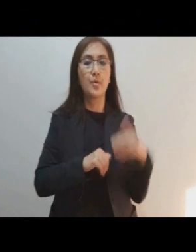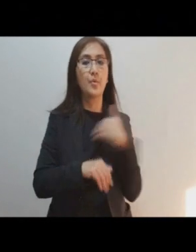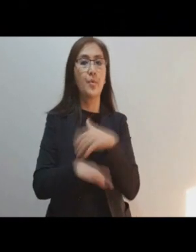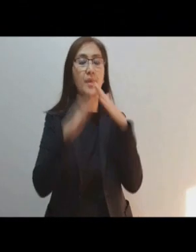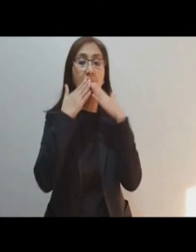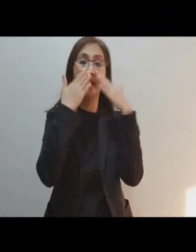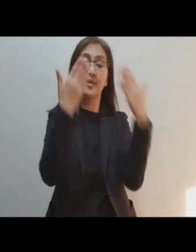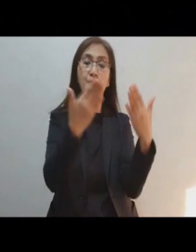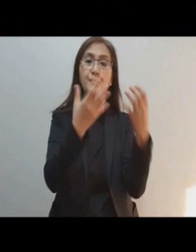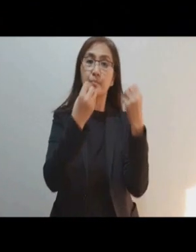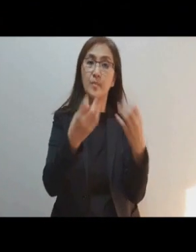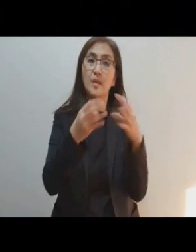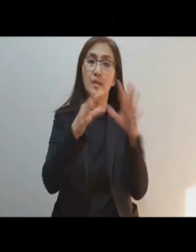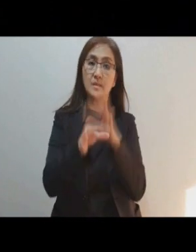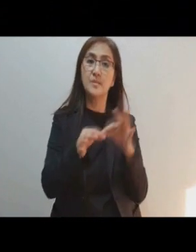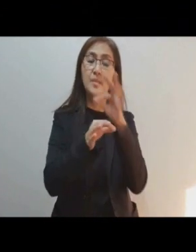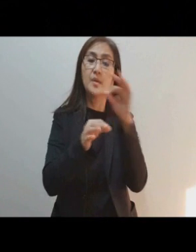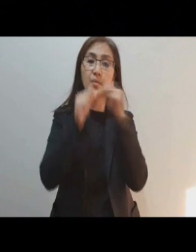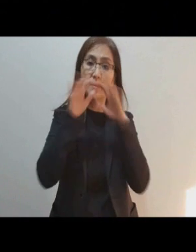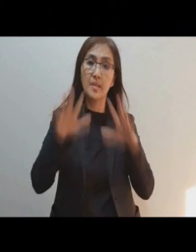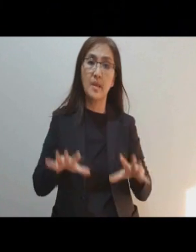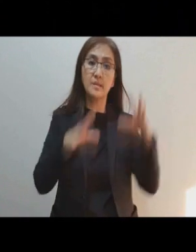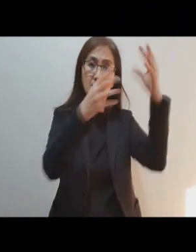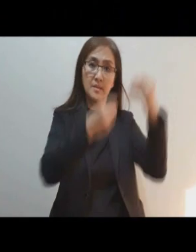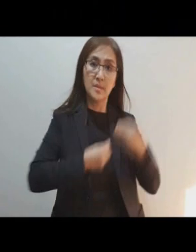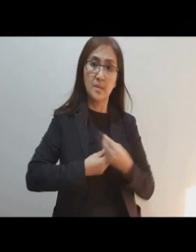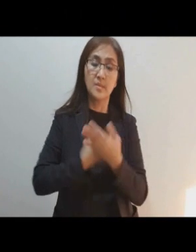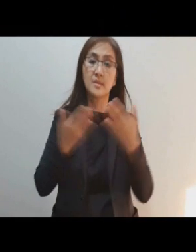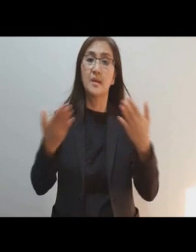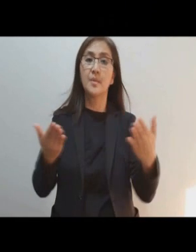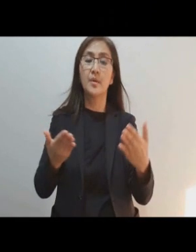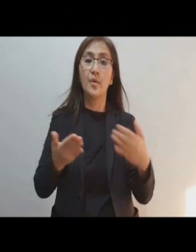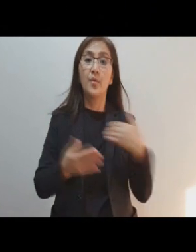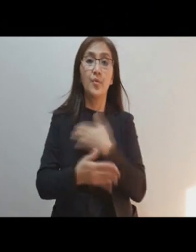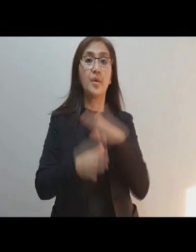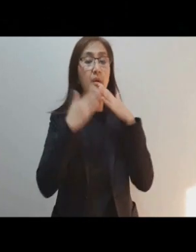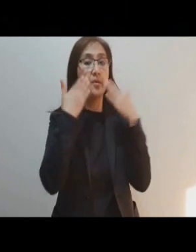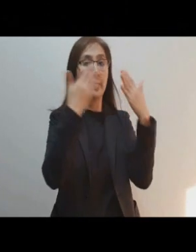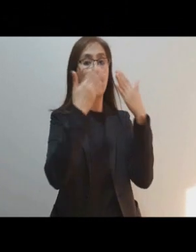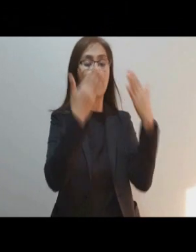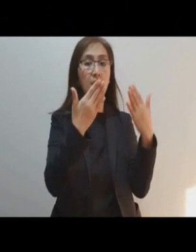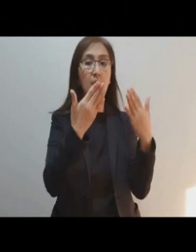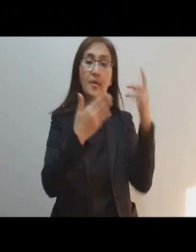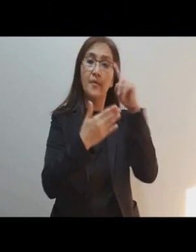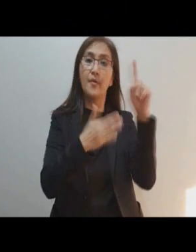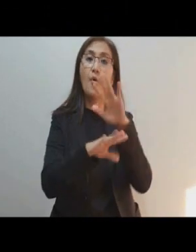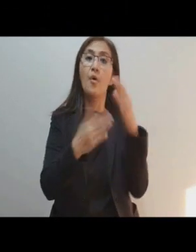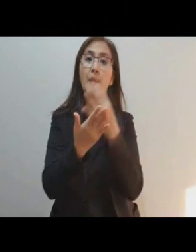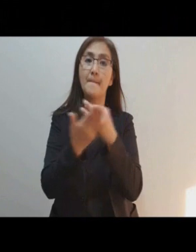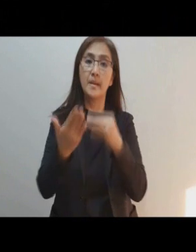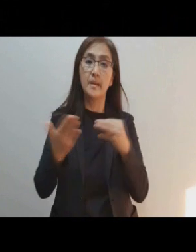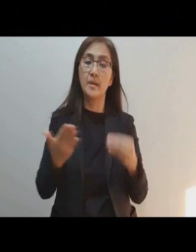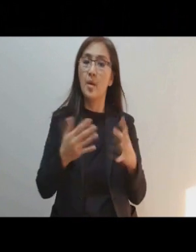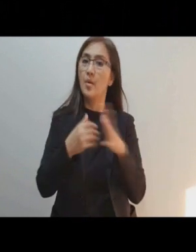we thank you for the abundant spiritual blessings you bestowed upon us. We are grateful as well for the material